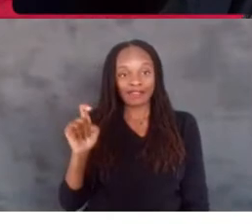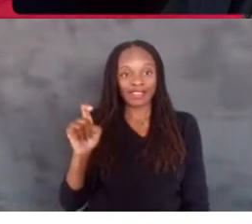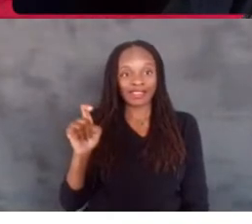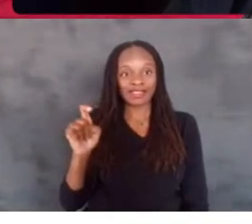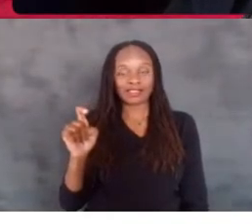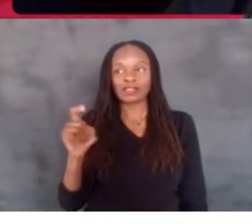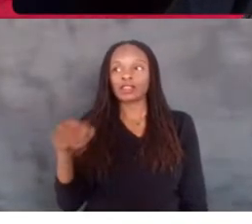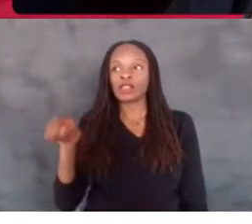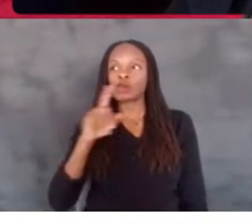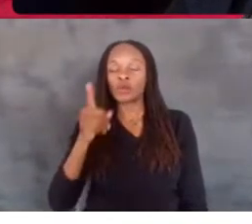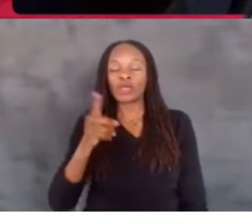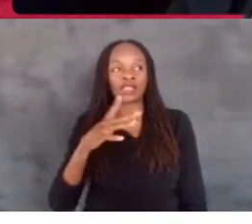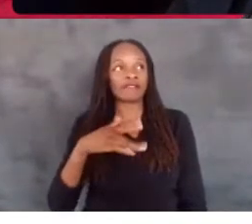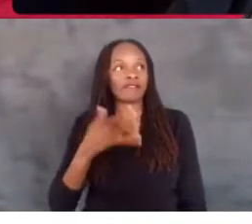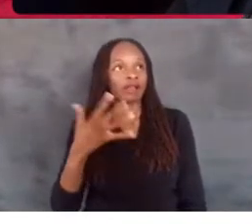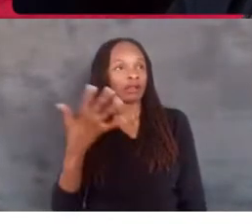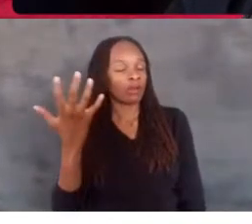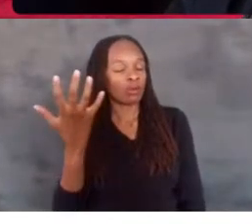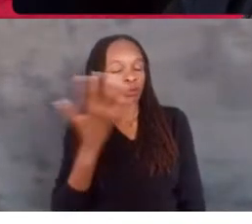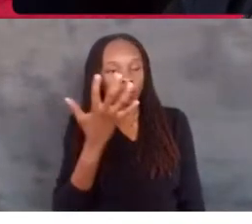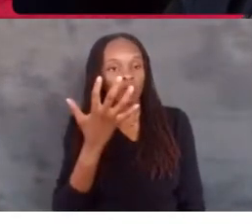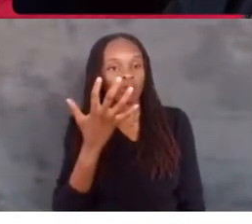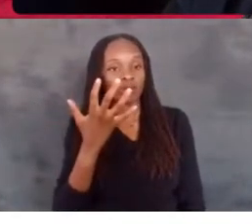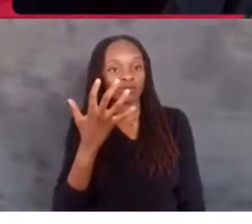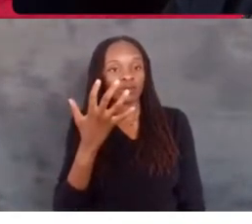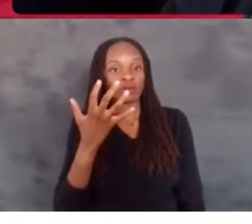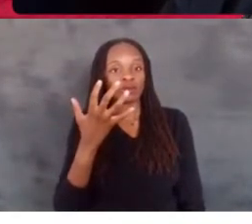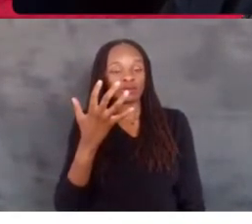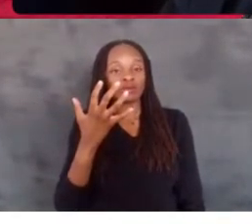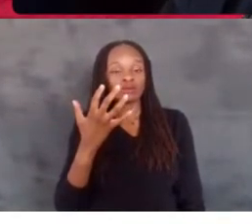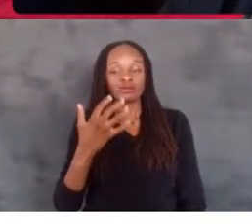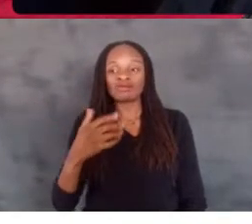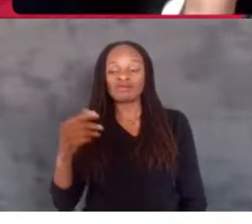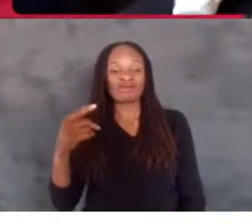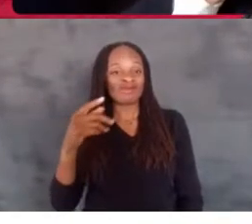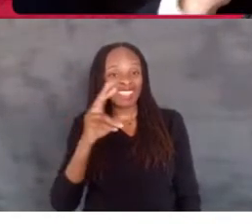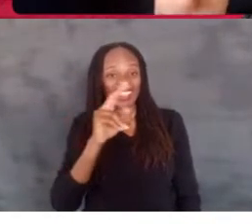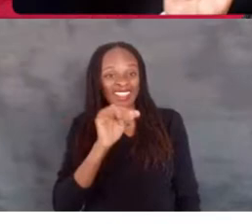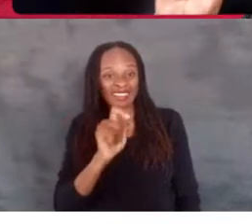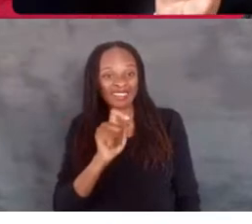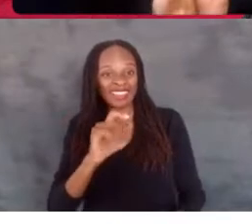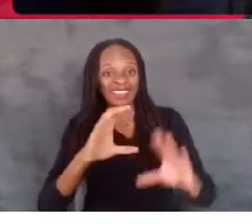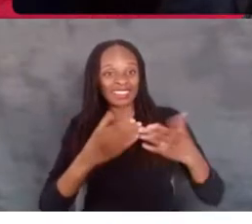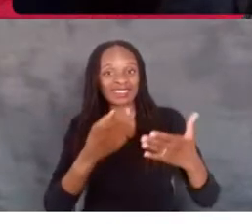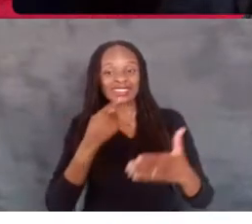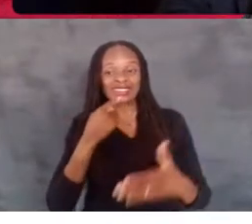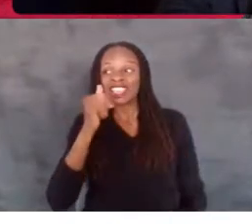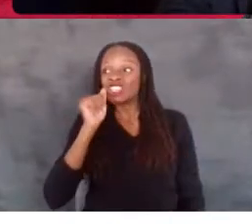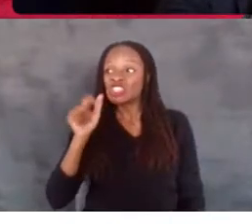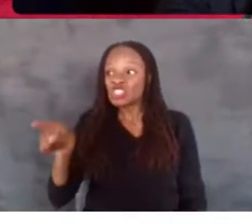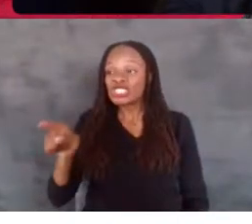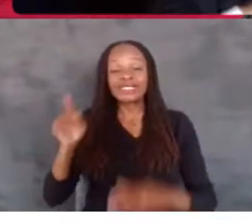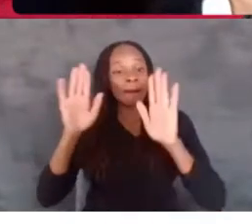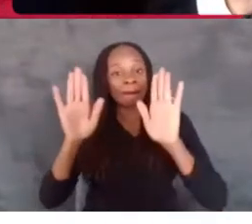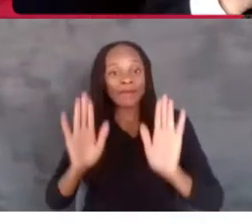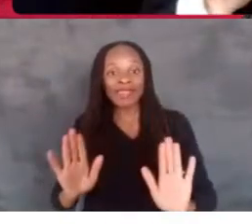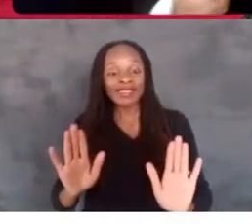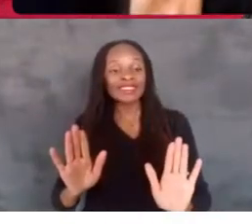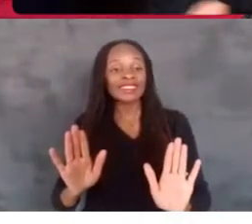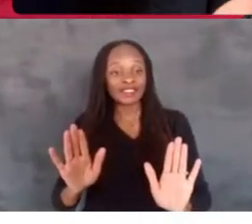were truly blown away. And, you know, they just were like, she's amazing, you know. And